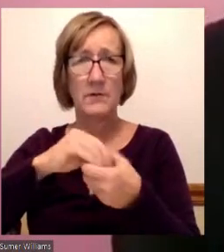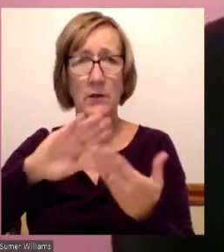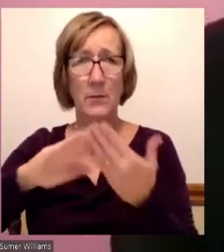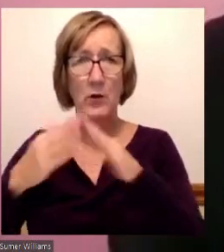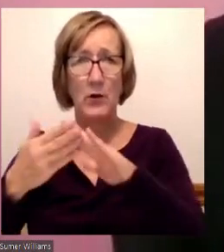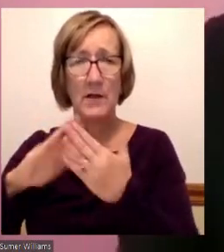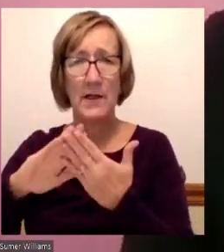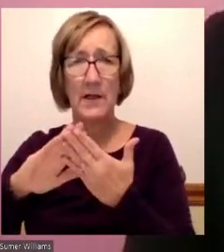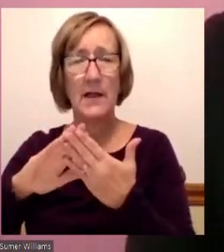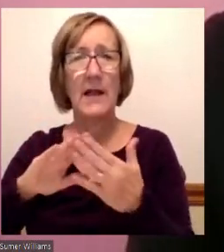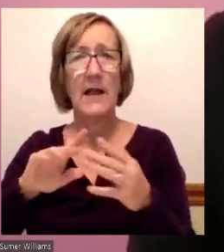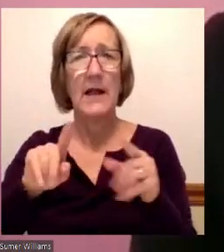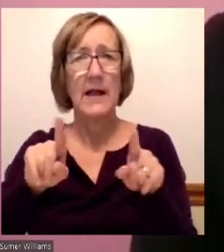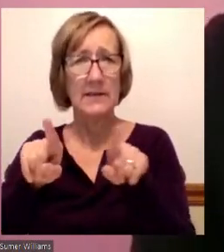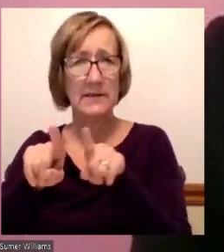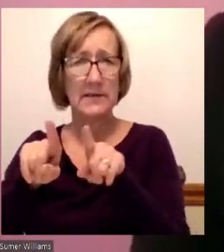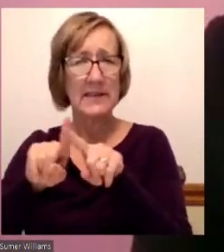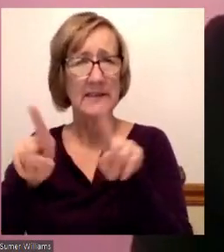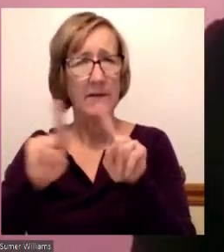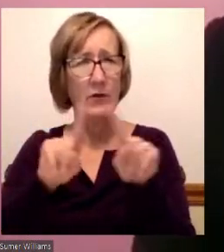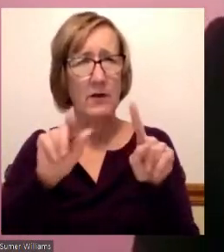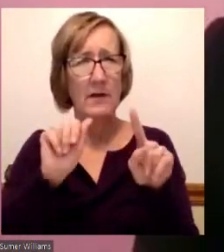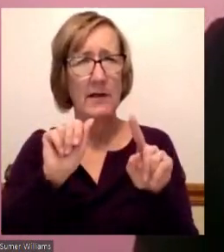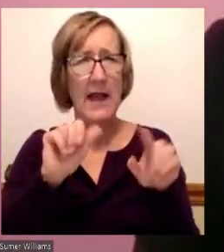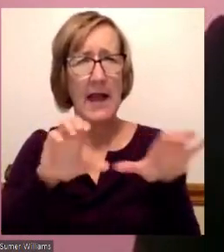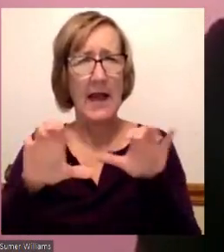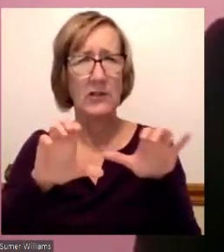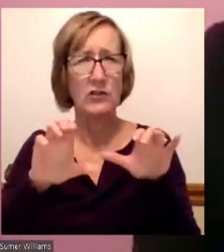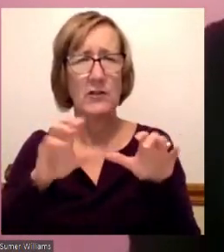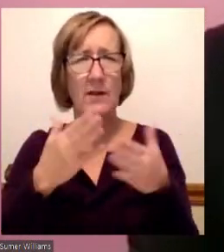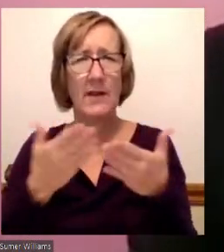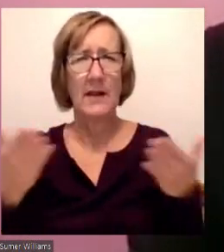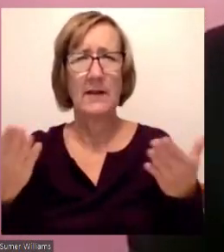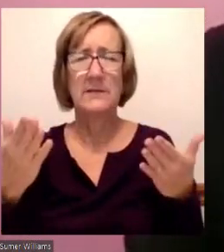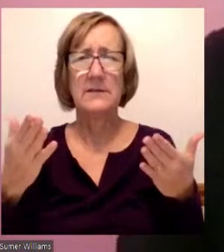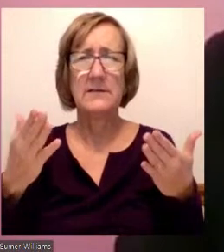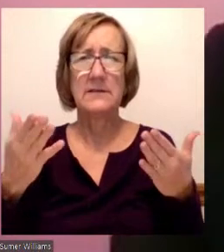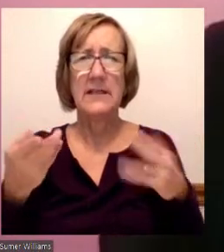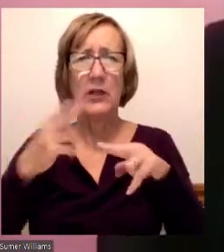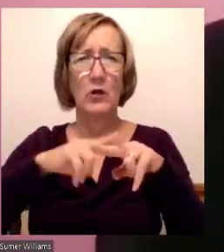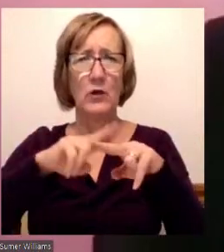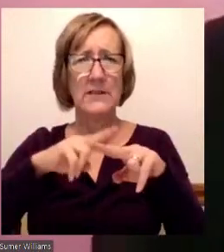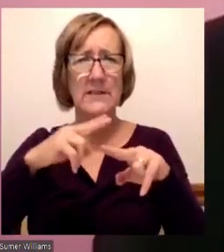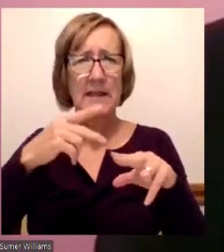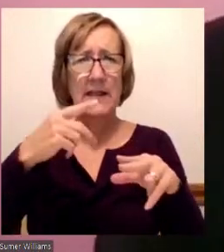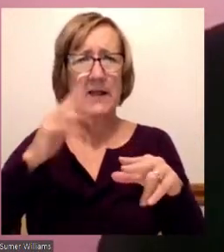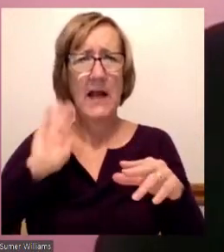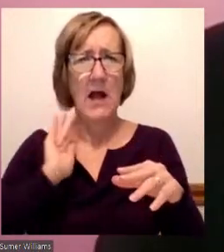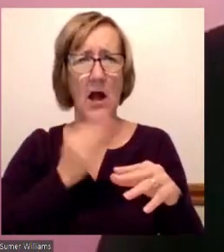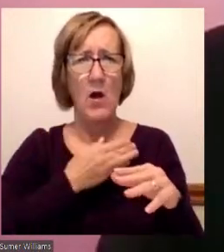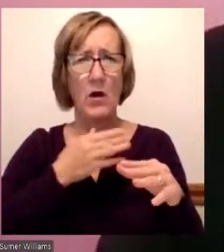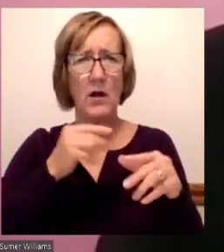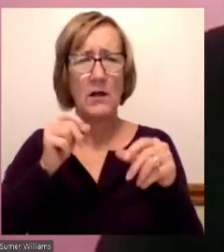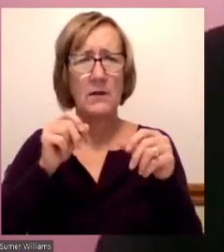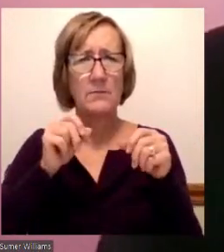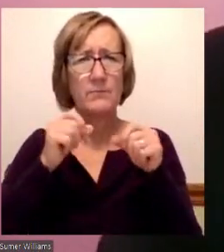specific action items aimed at increasing our presence in the community at large. How do you conceive of Mott's role